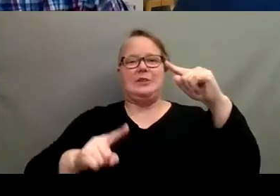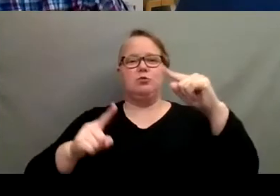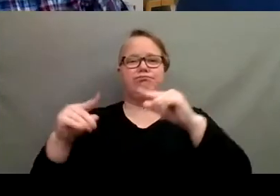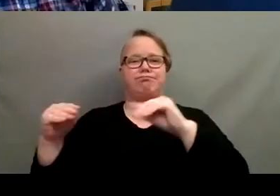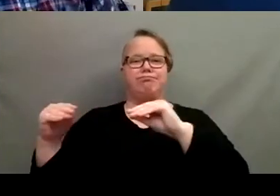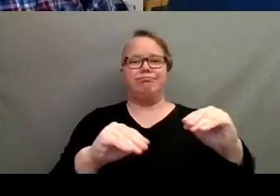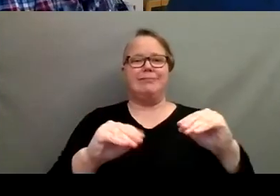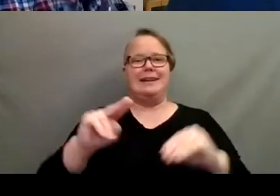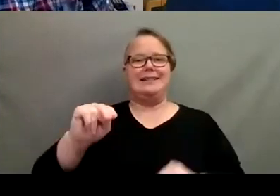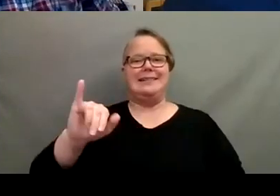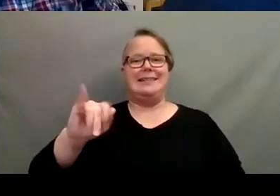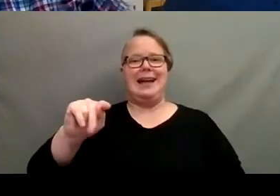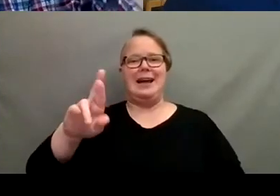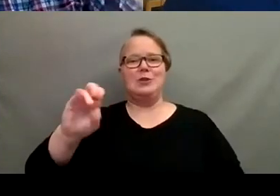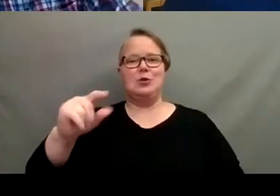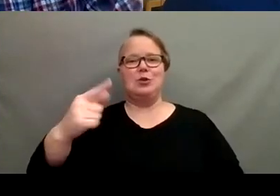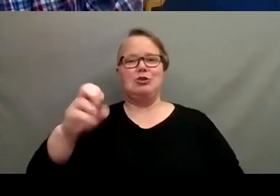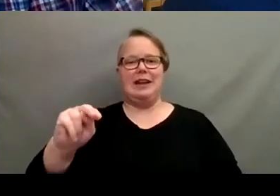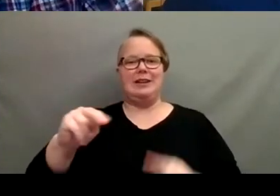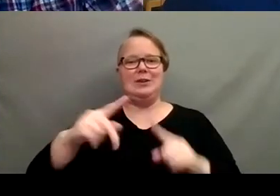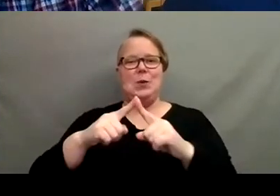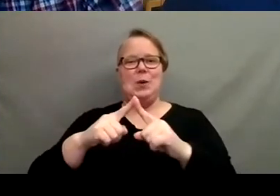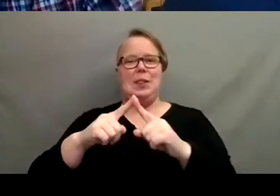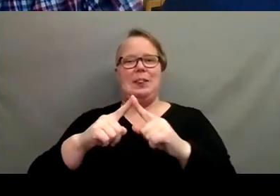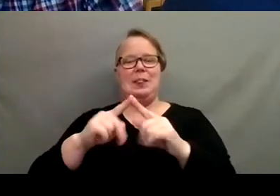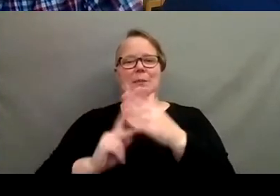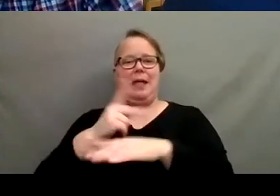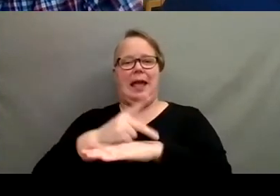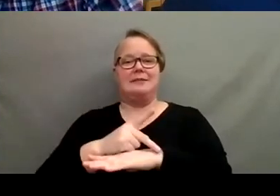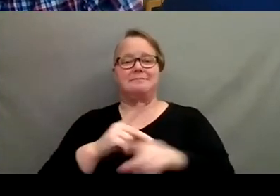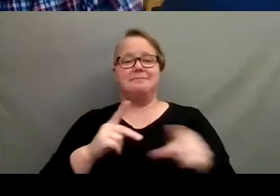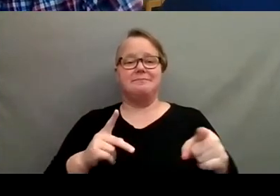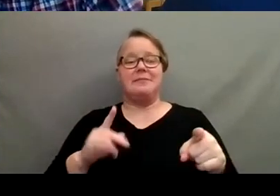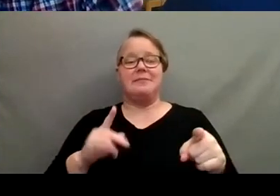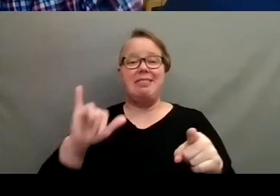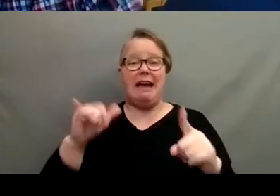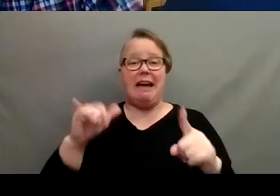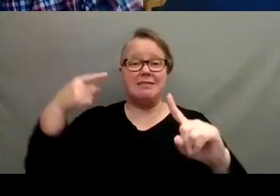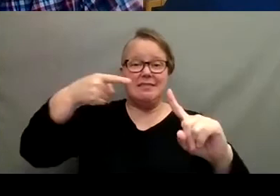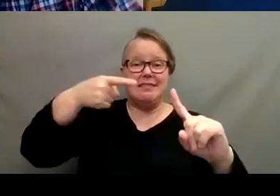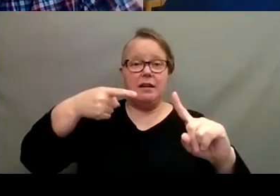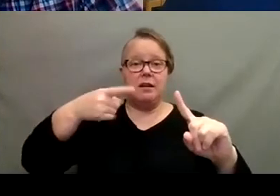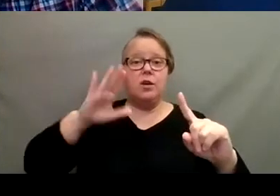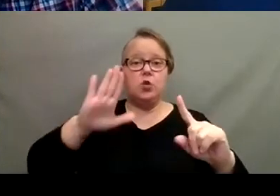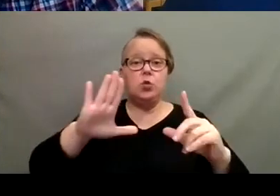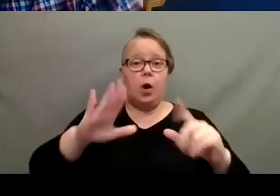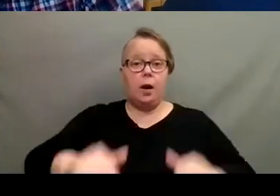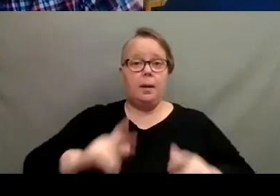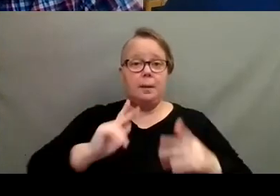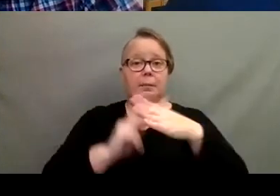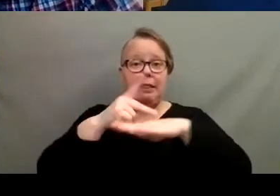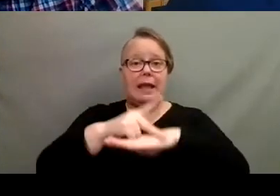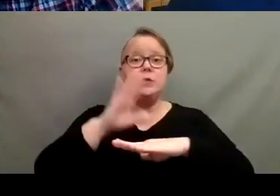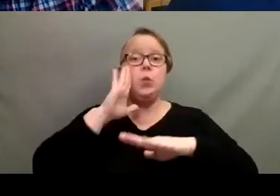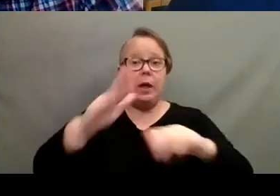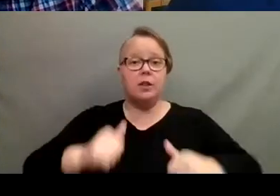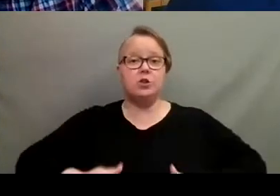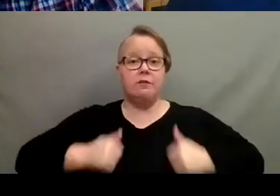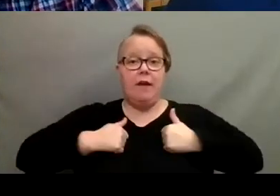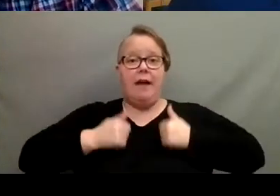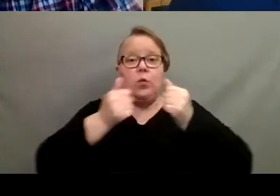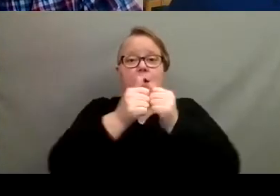So, so there's a moral of the stories there is that your plants will survive without additional fertilizer. They may